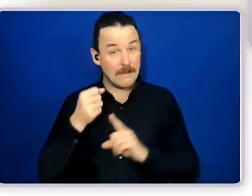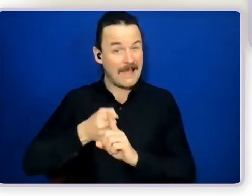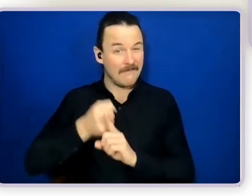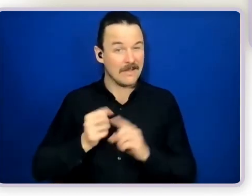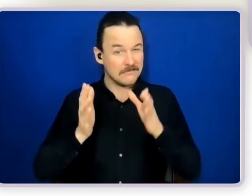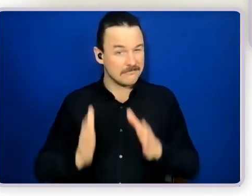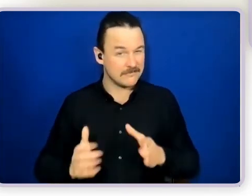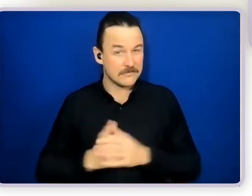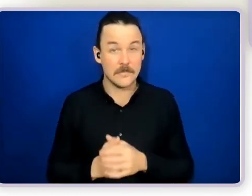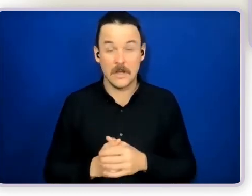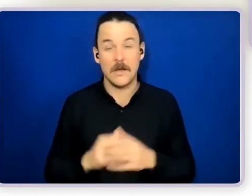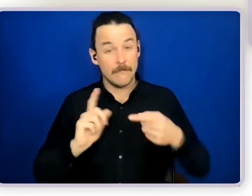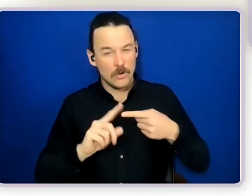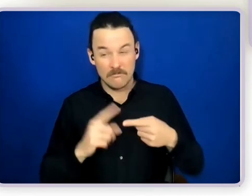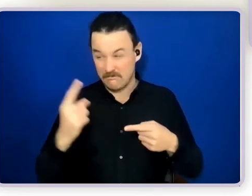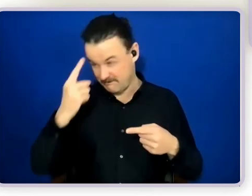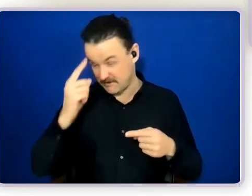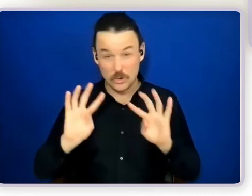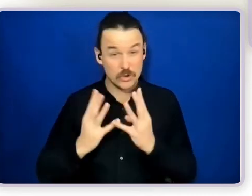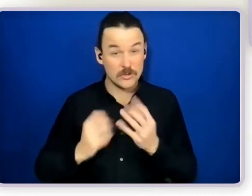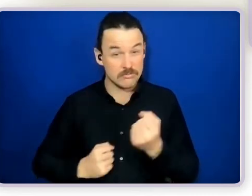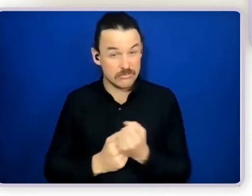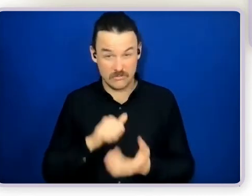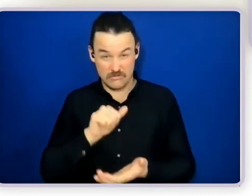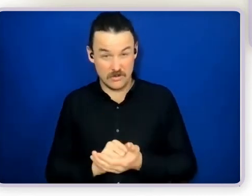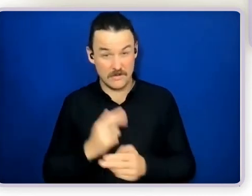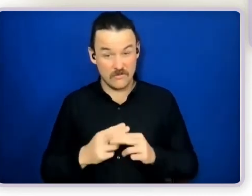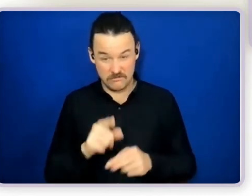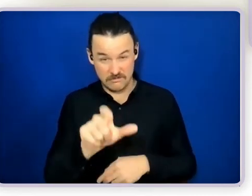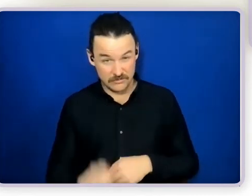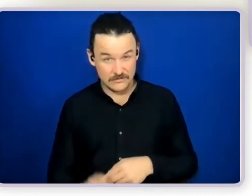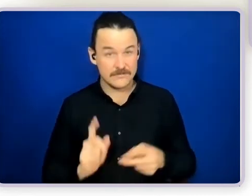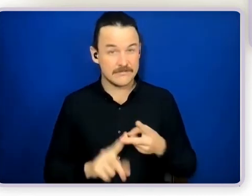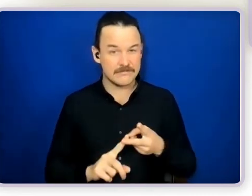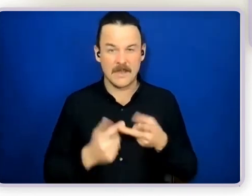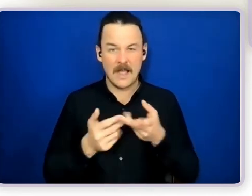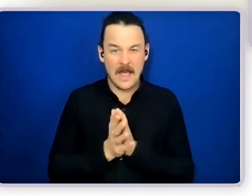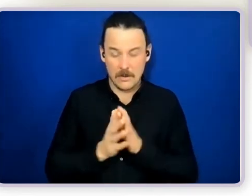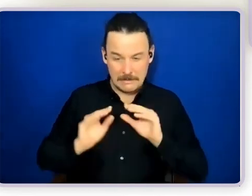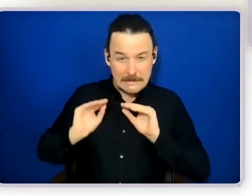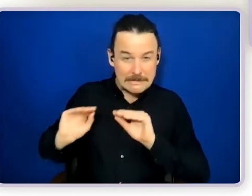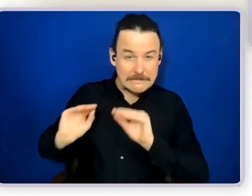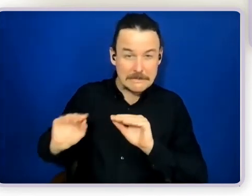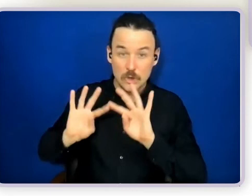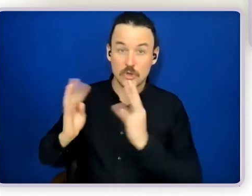know how are they going to be educated about circles of support because done badly they can be terrible okay so how do you educate